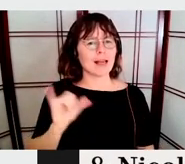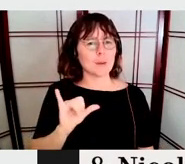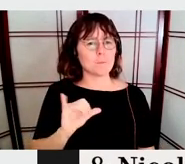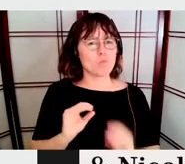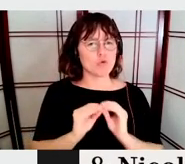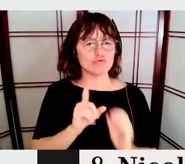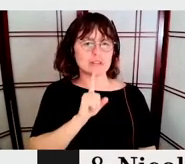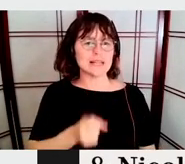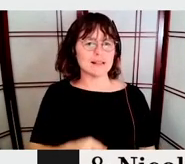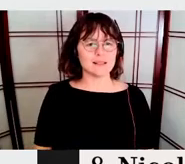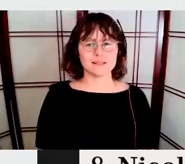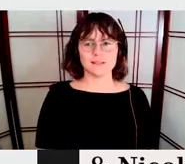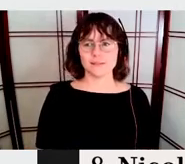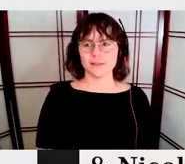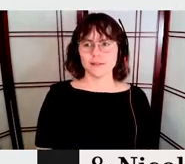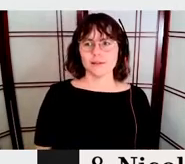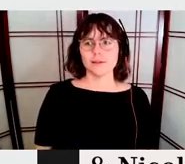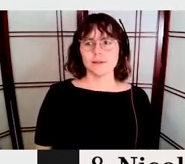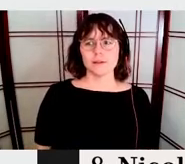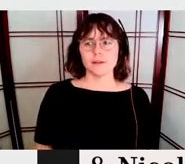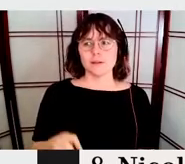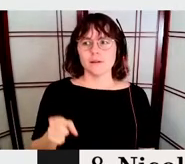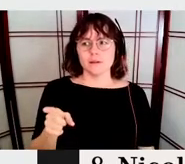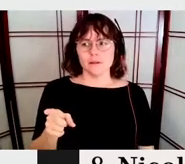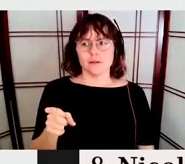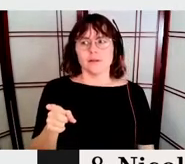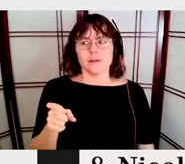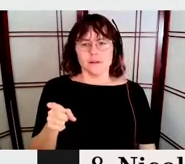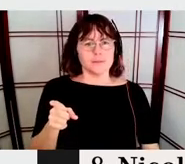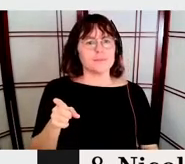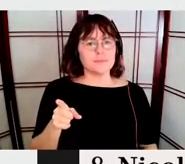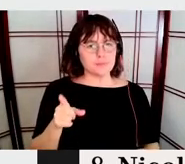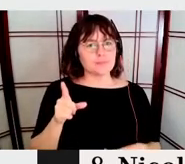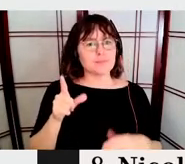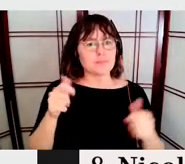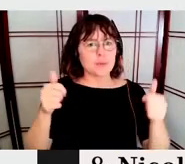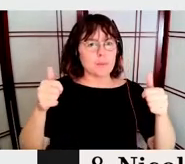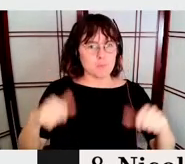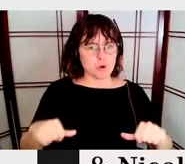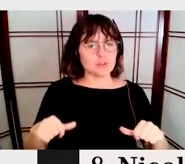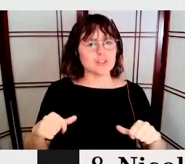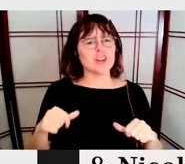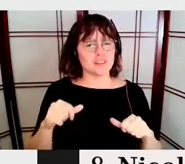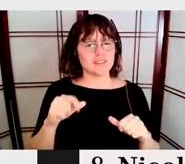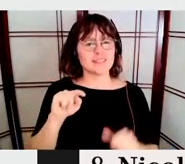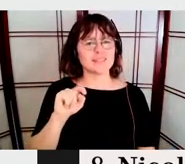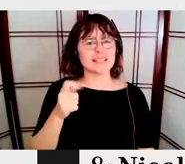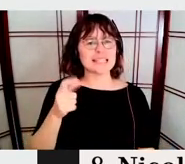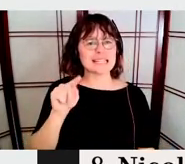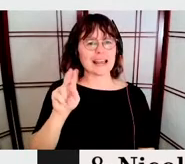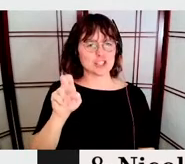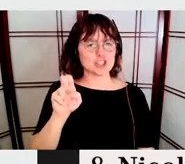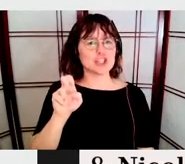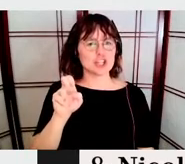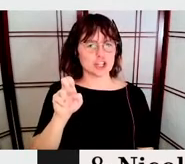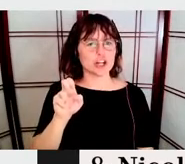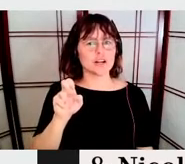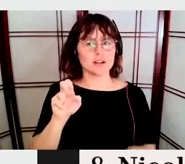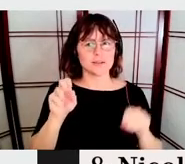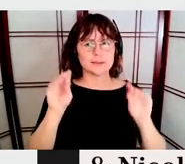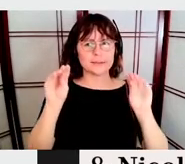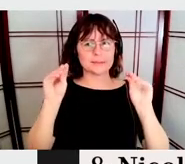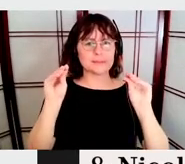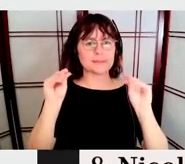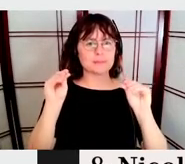We see in this poster that how the, the, the is, is, being interrupted by, by the